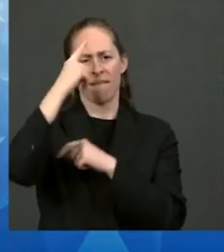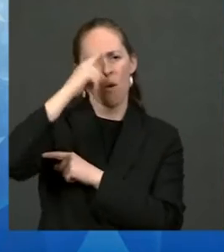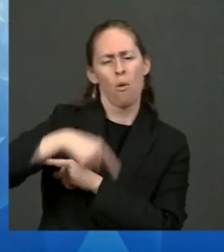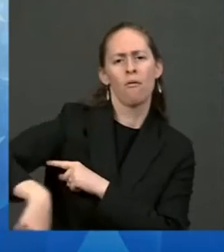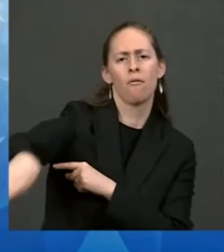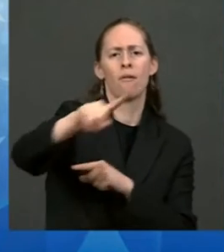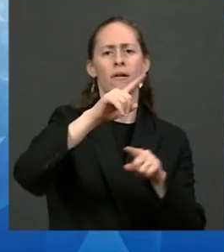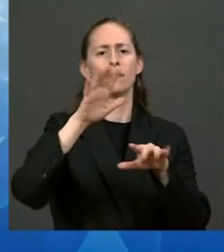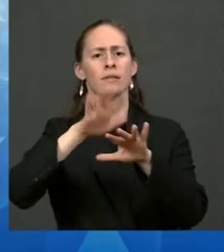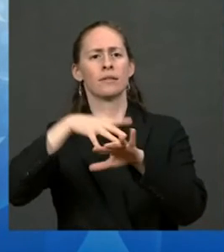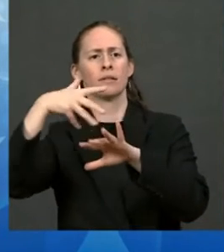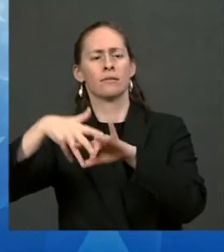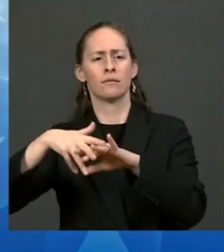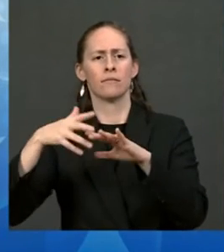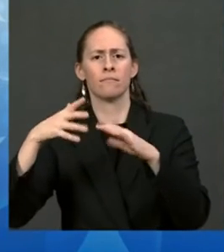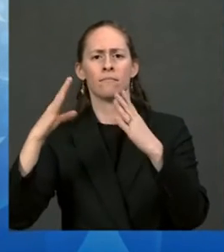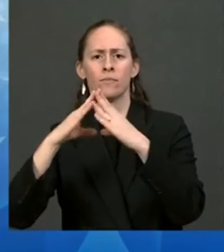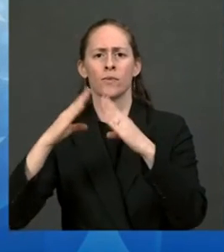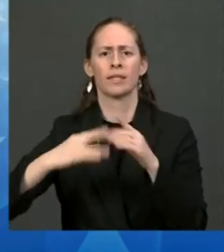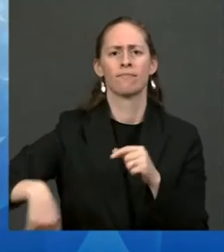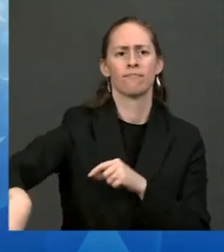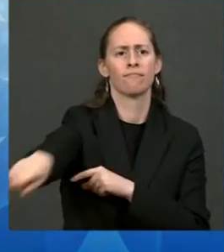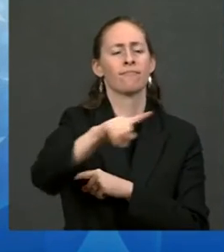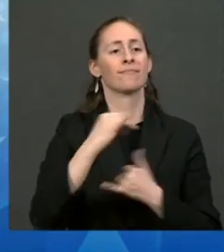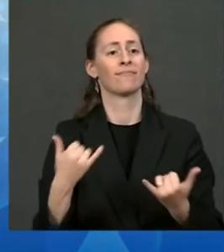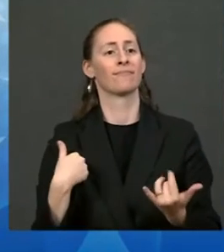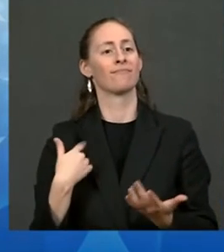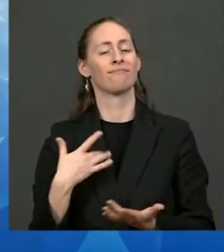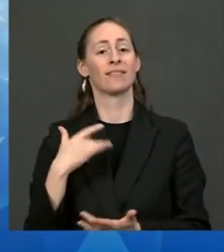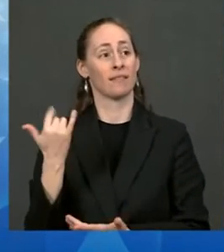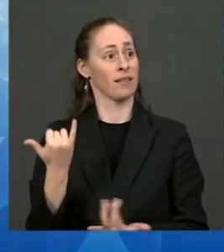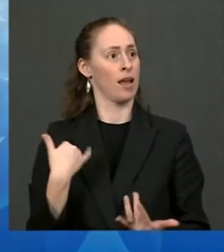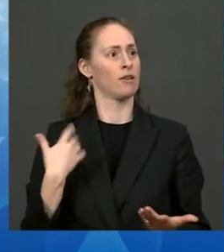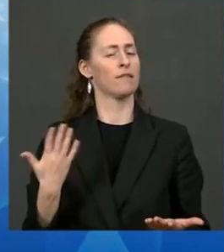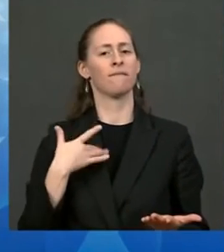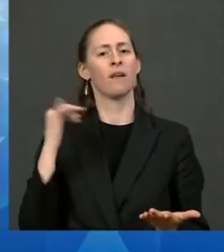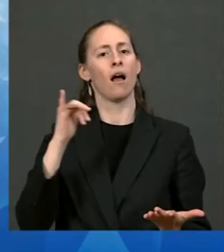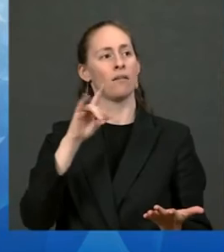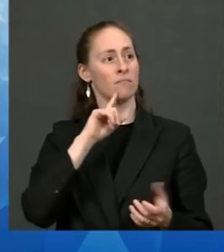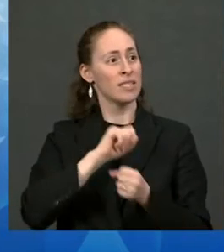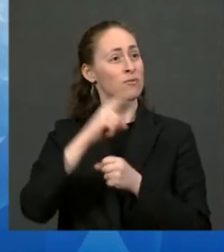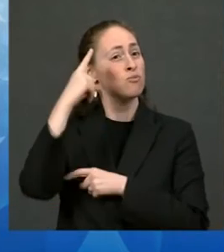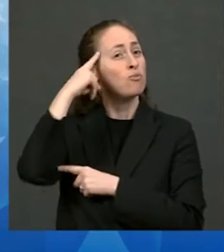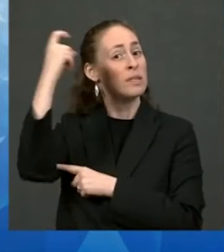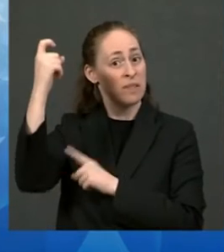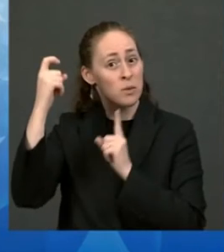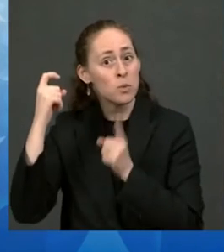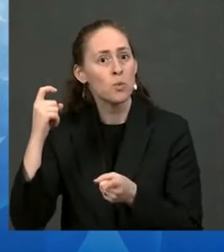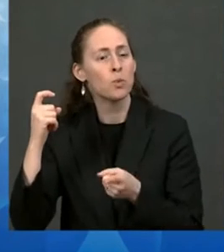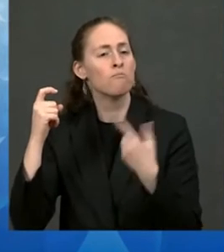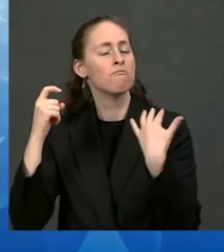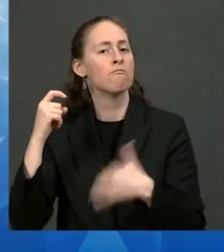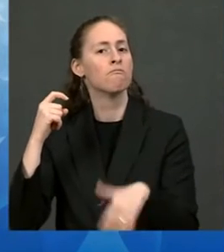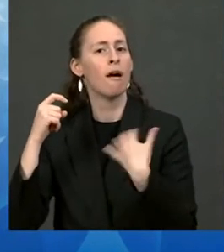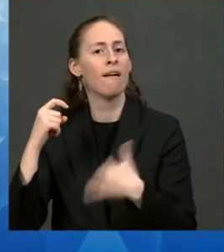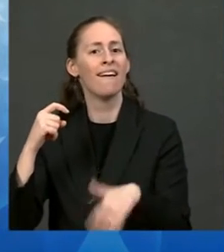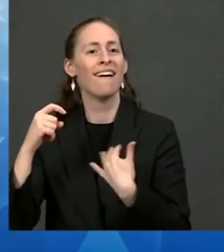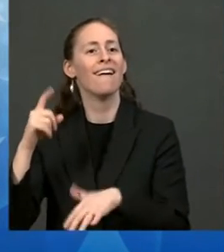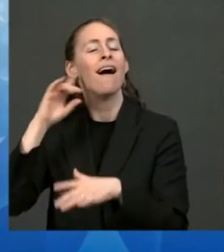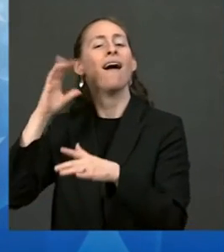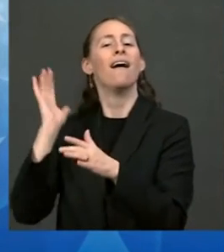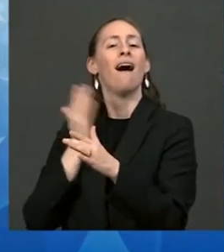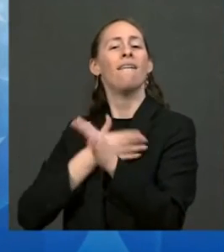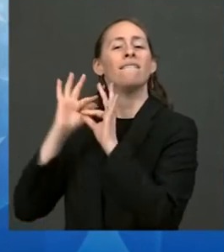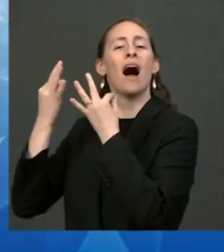in front of you today feels like a dream that was envisioned by the ancestors long before now. My